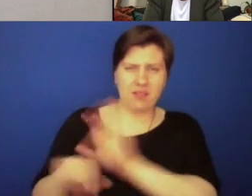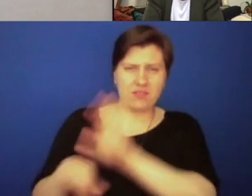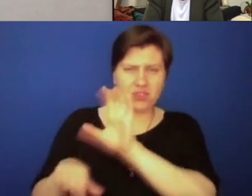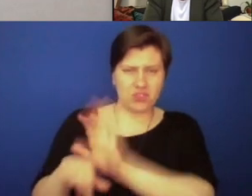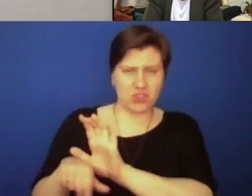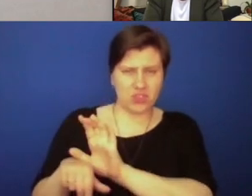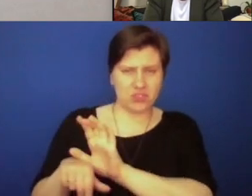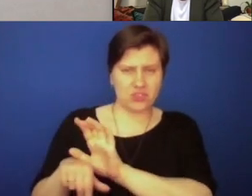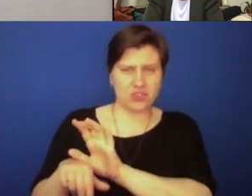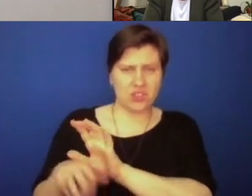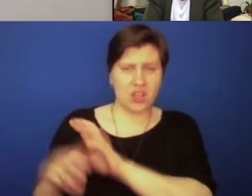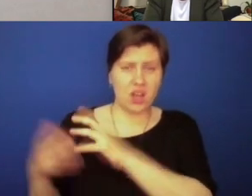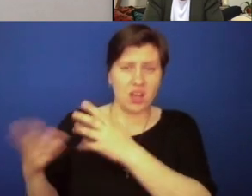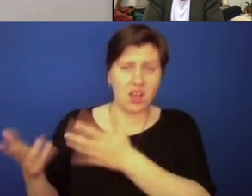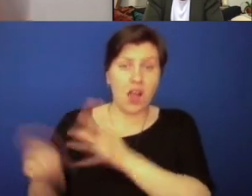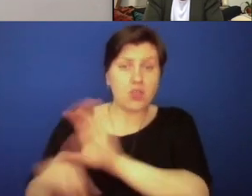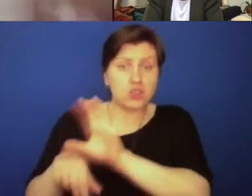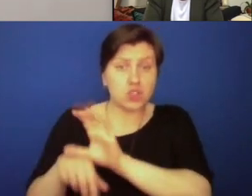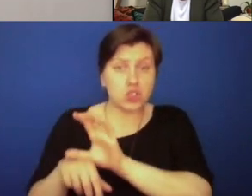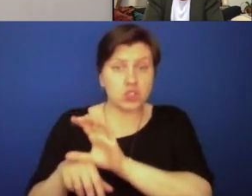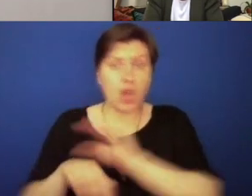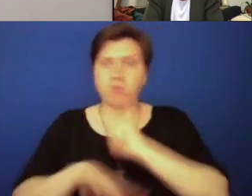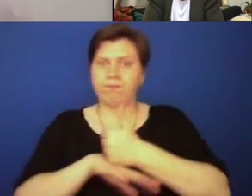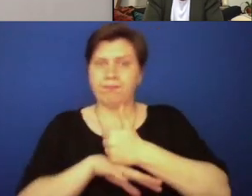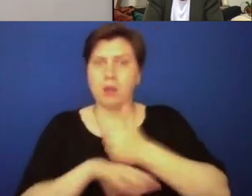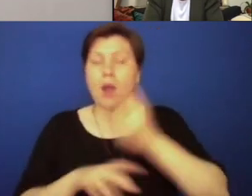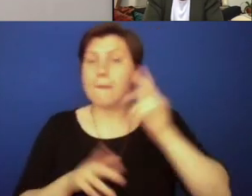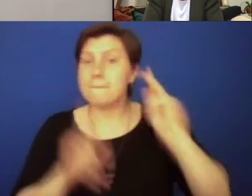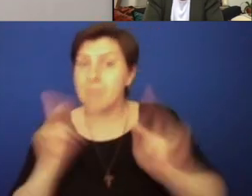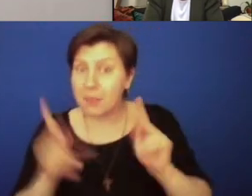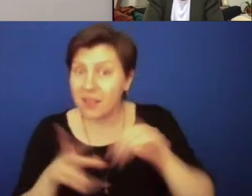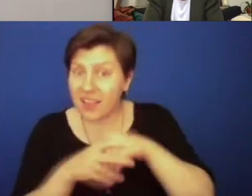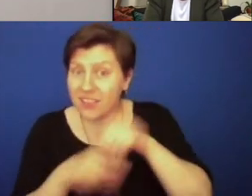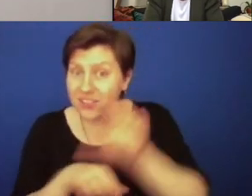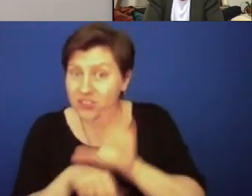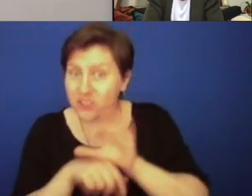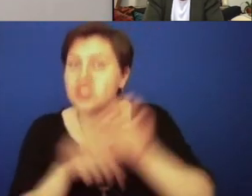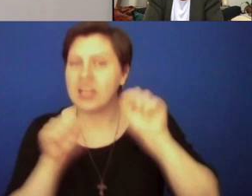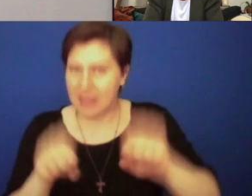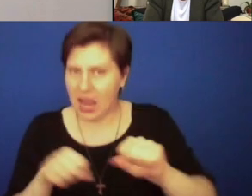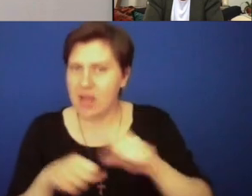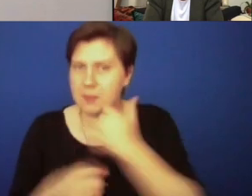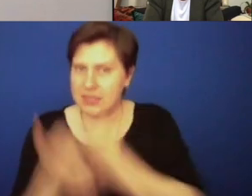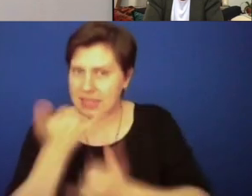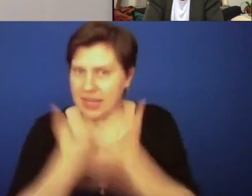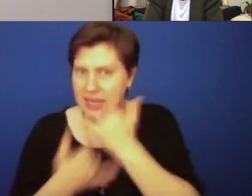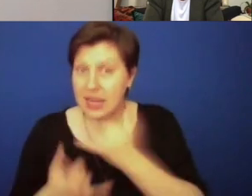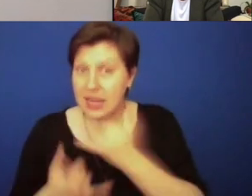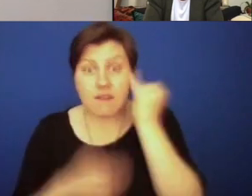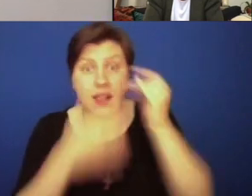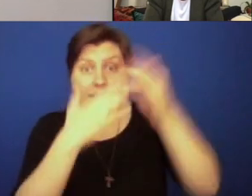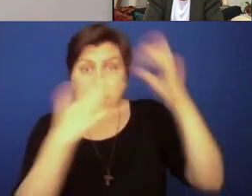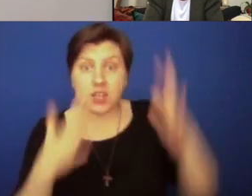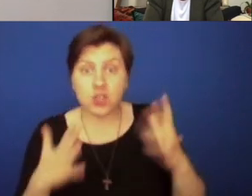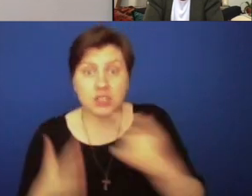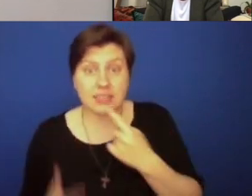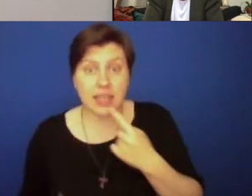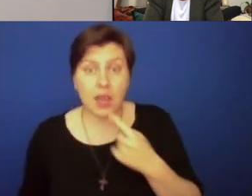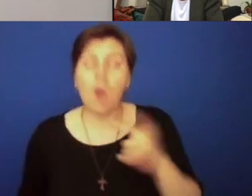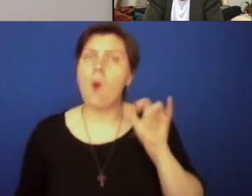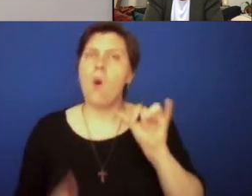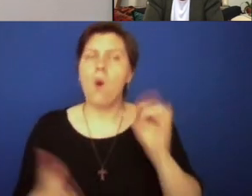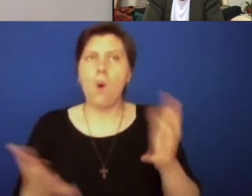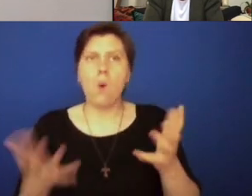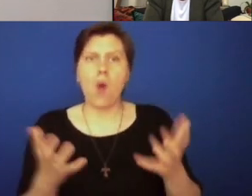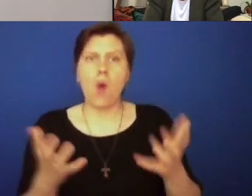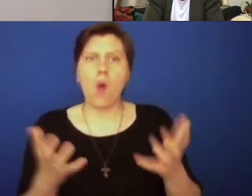are fallible. The church is infallible. The people of the church can make mistakes. And if the leaders of the church can say that we would